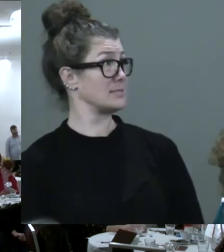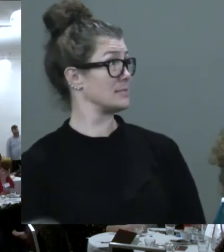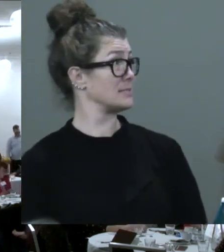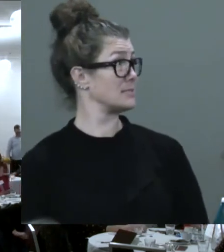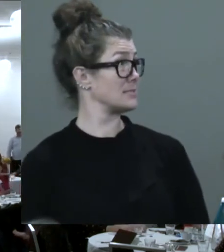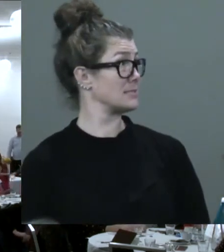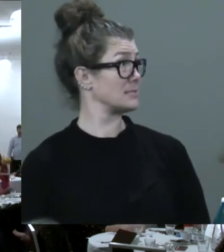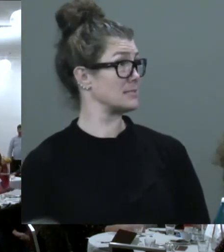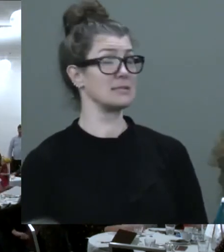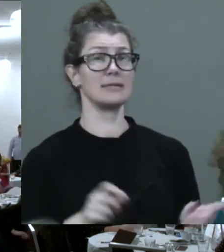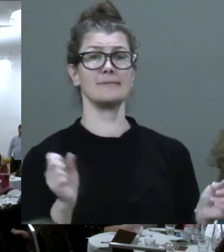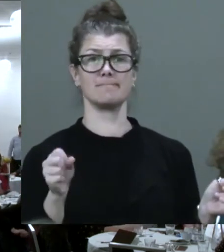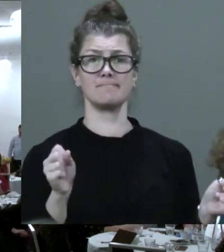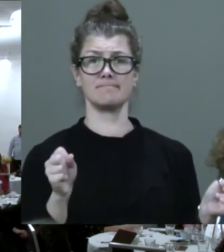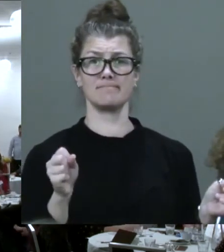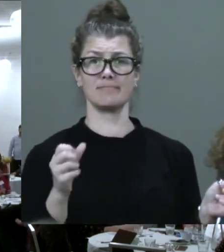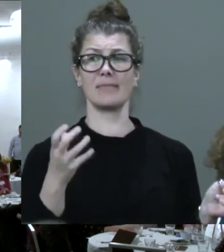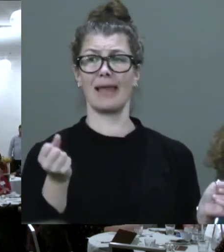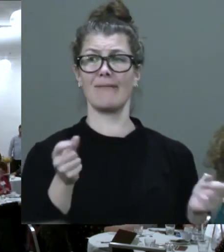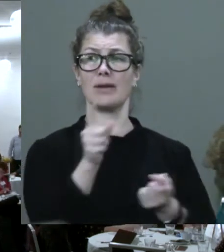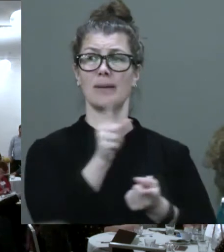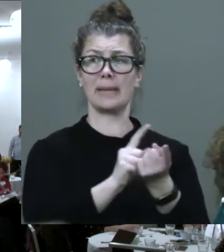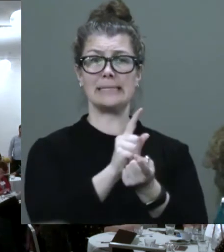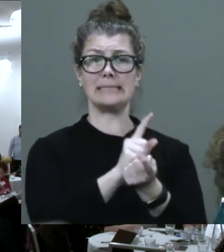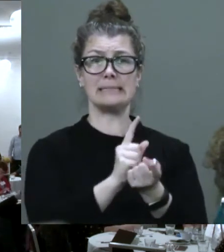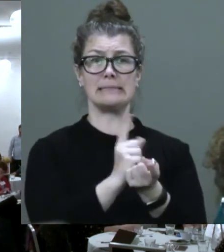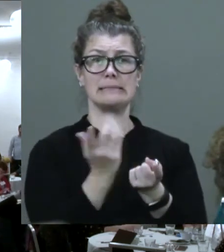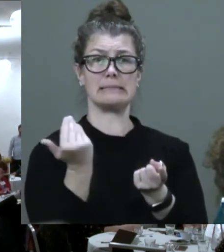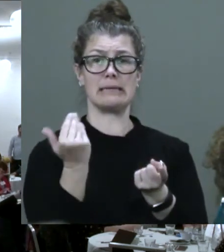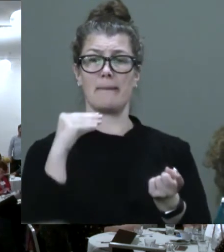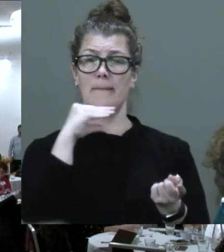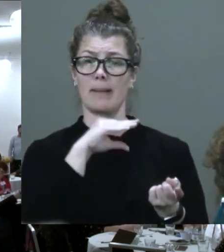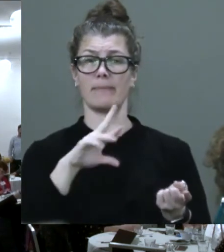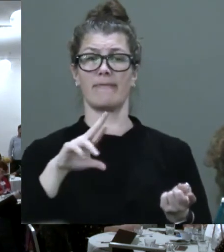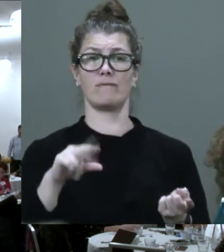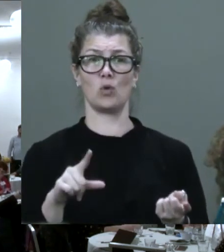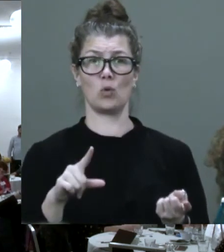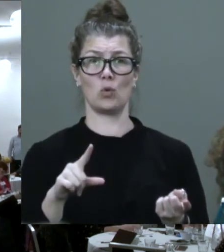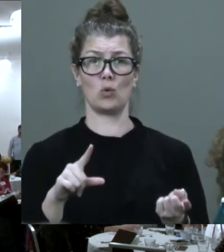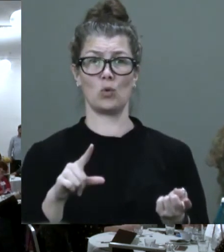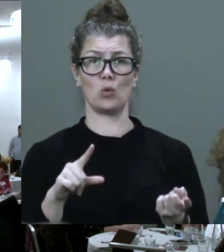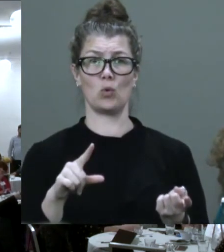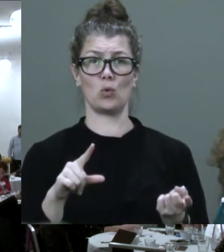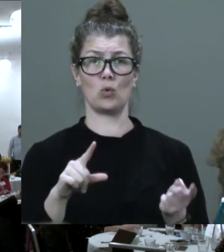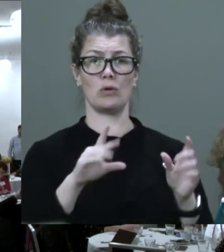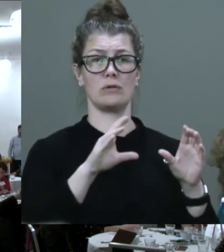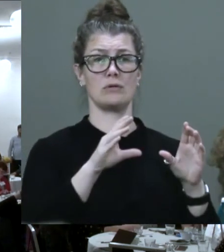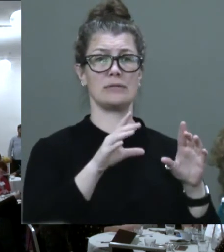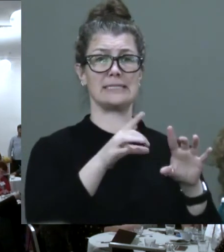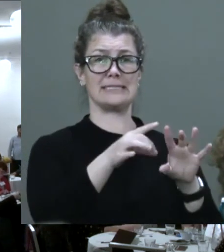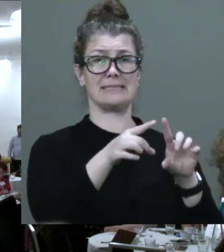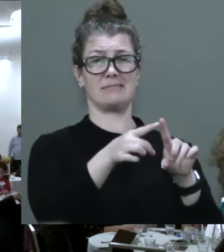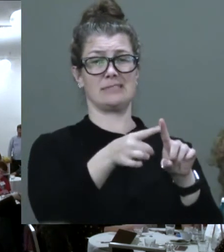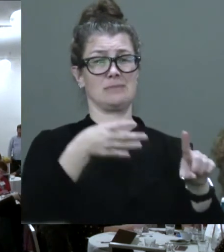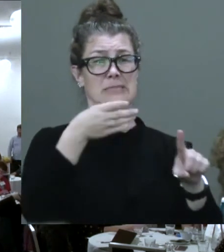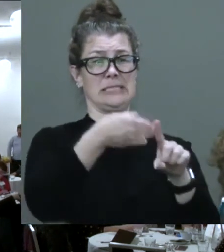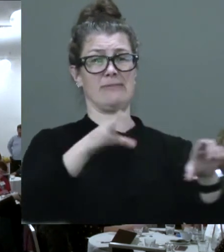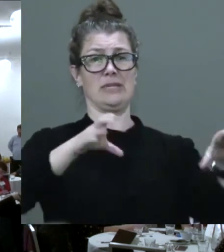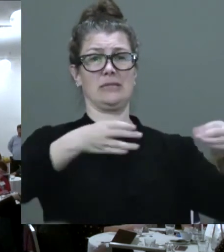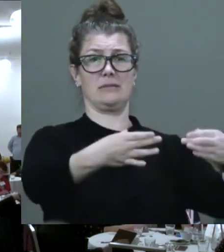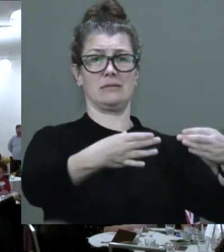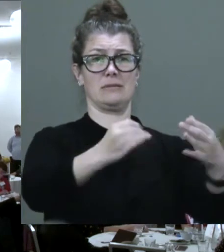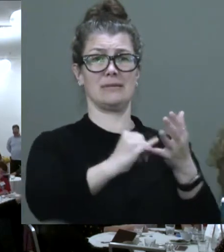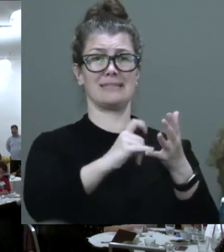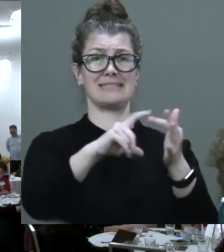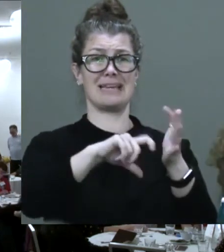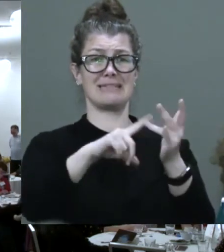have been meetings in Melbourne for sector-specific kind of